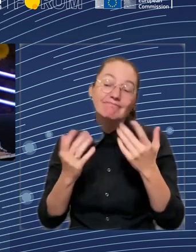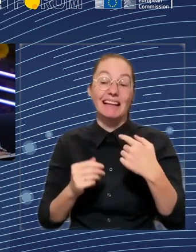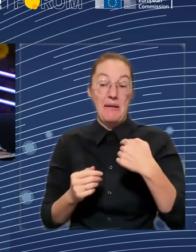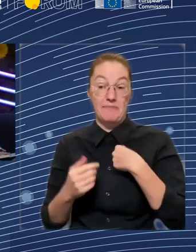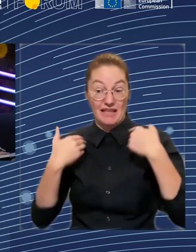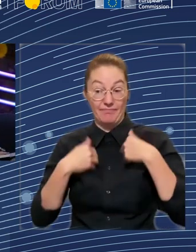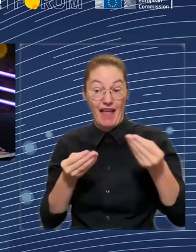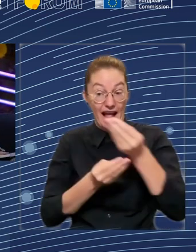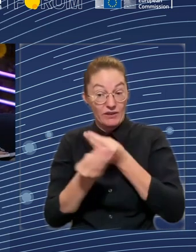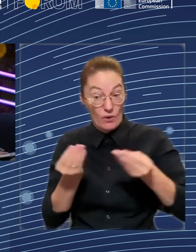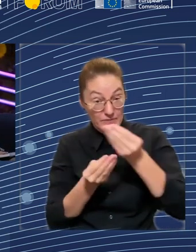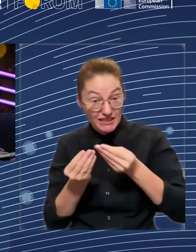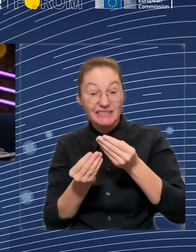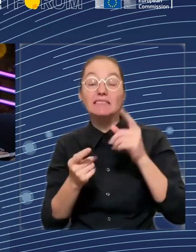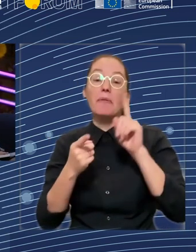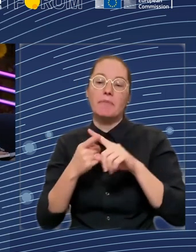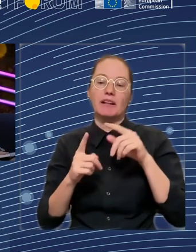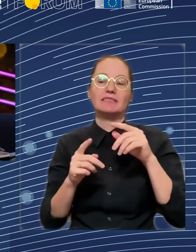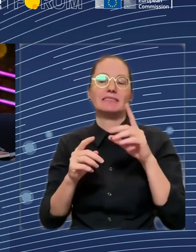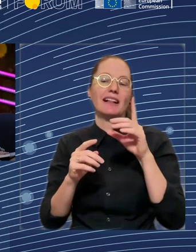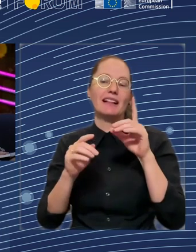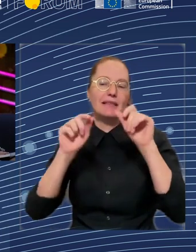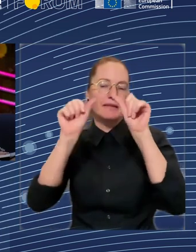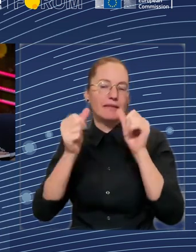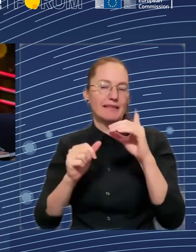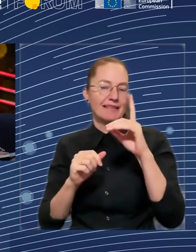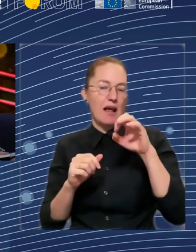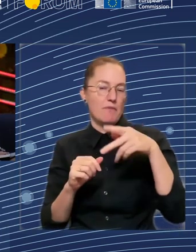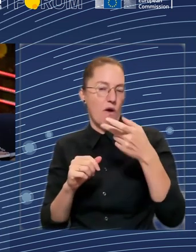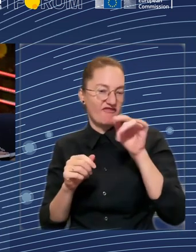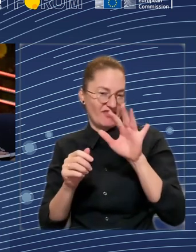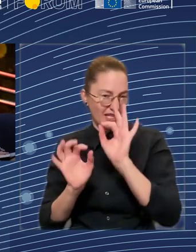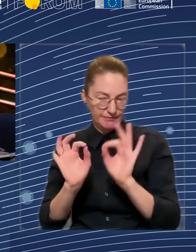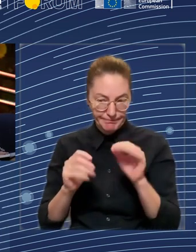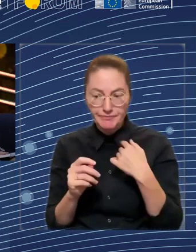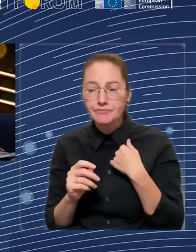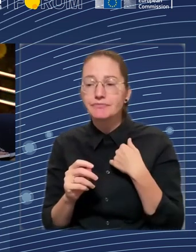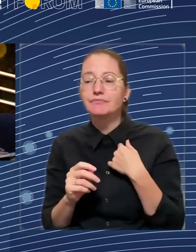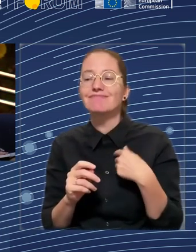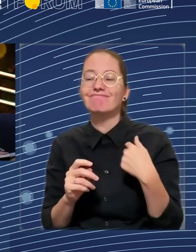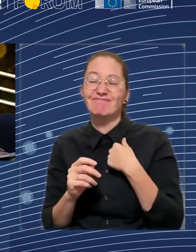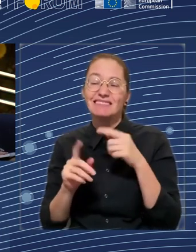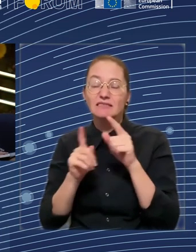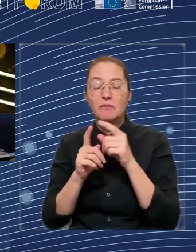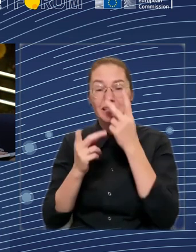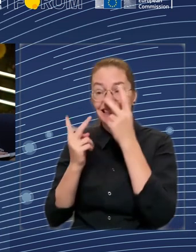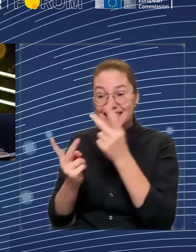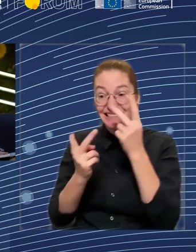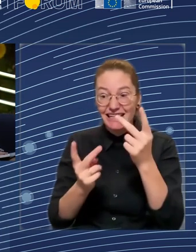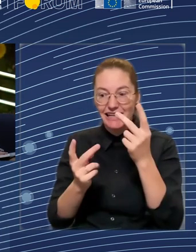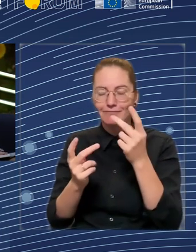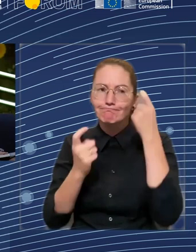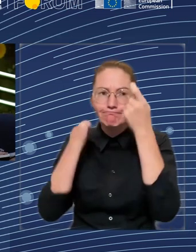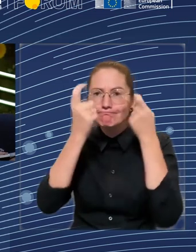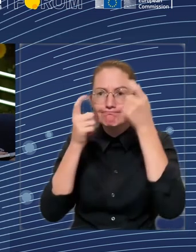in a better or a worse way, cater for those that need support and help. And I think in